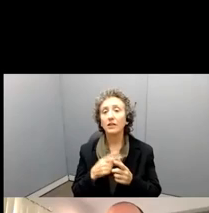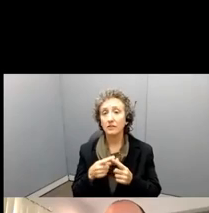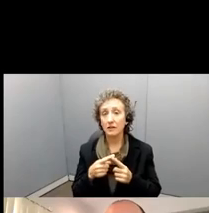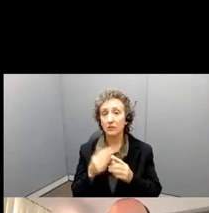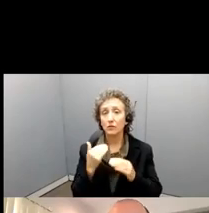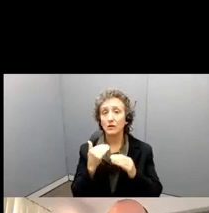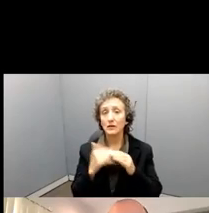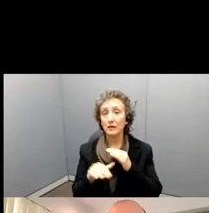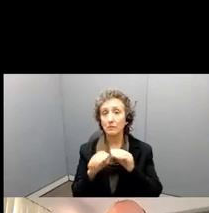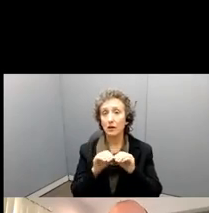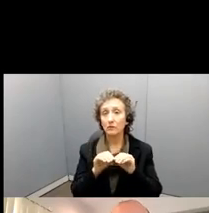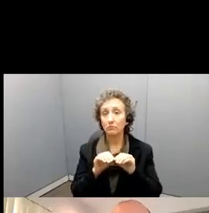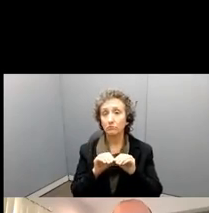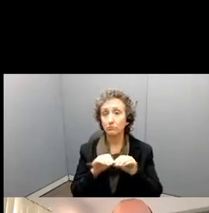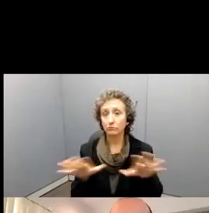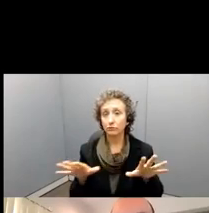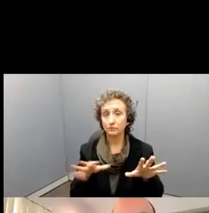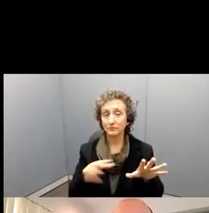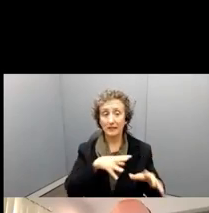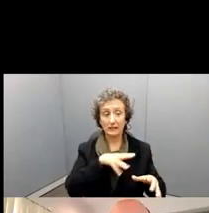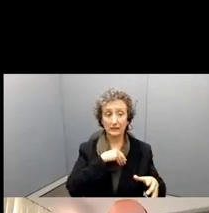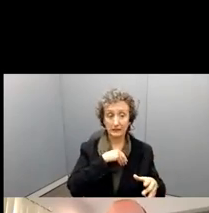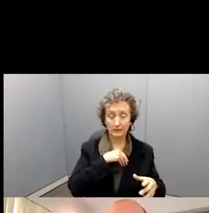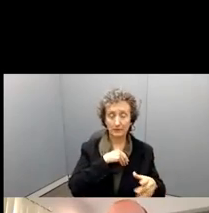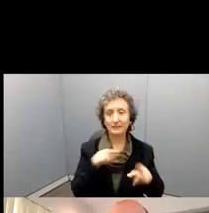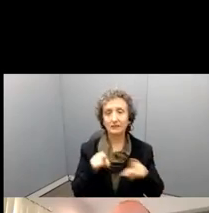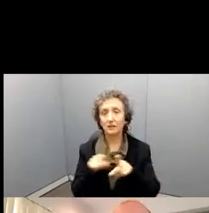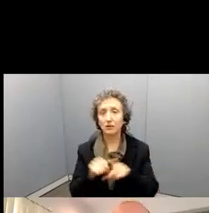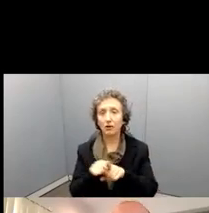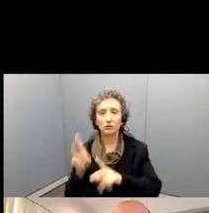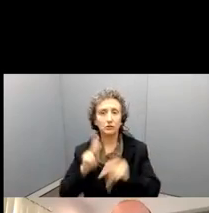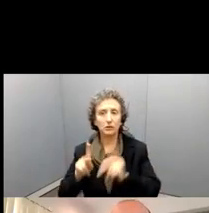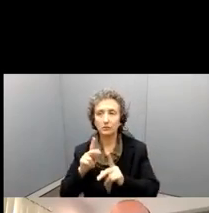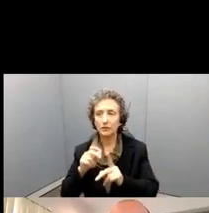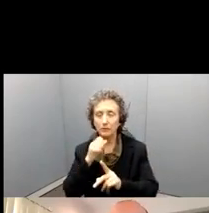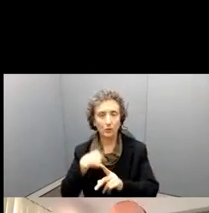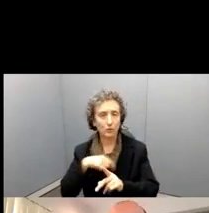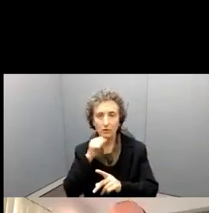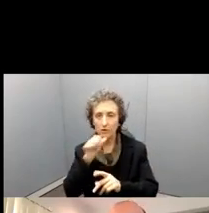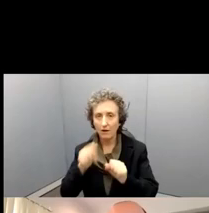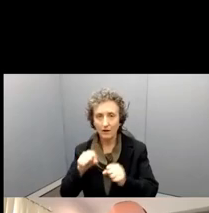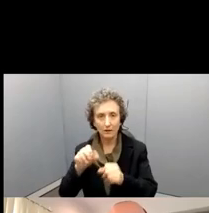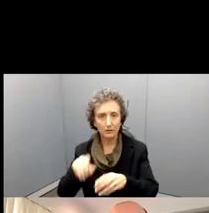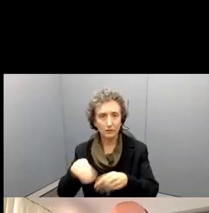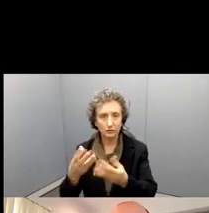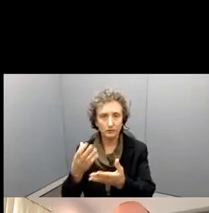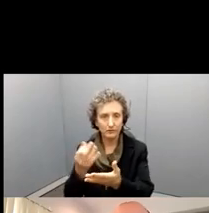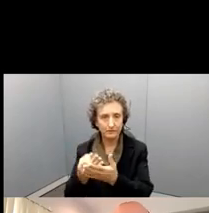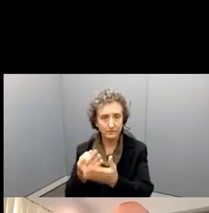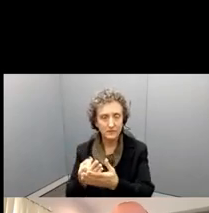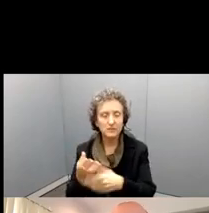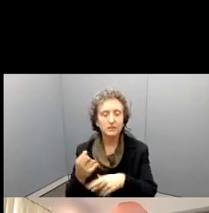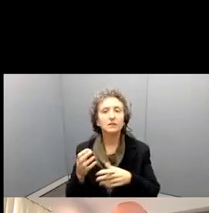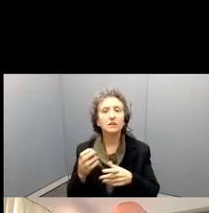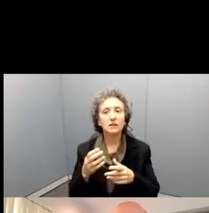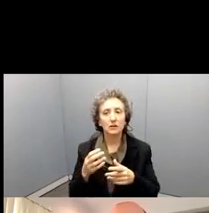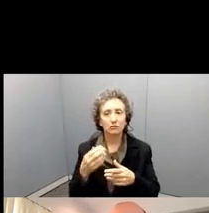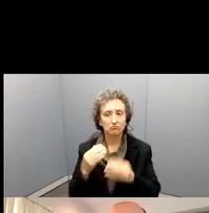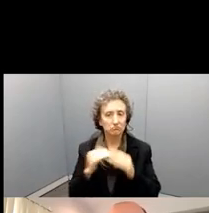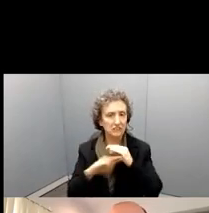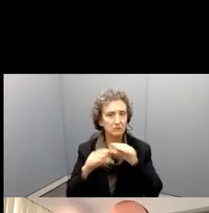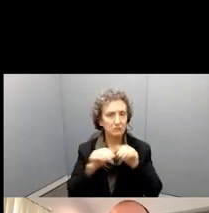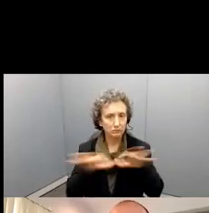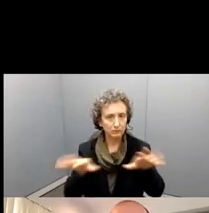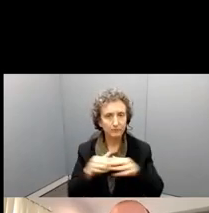not only our acceptances, but those who were not able to fund, we will also notify them by email. Now, those who we do